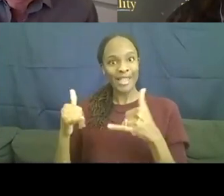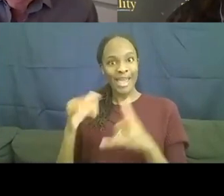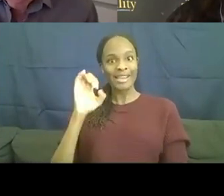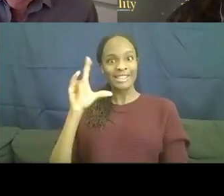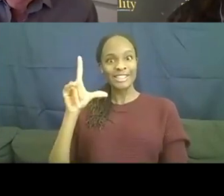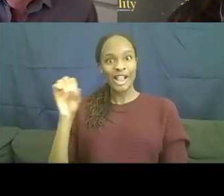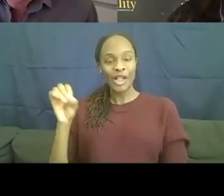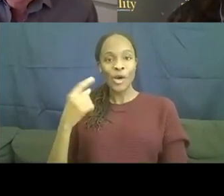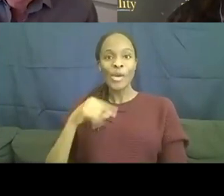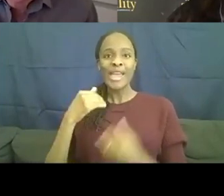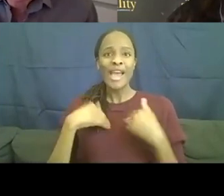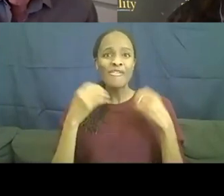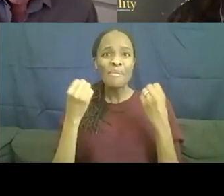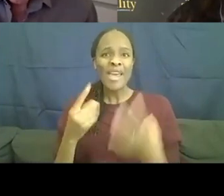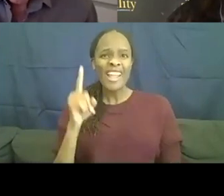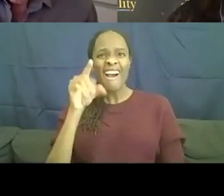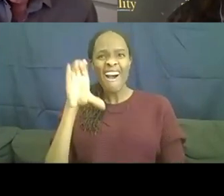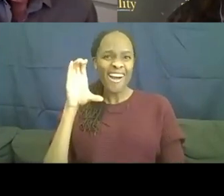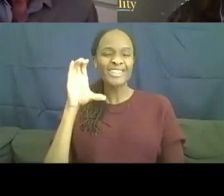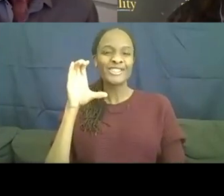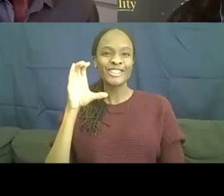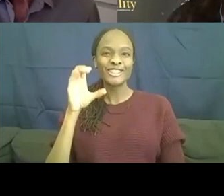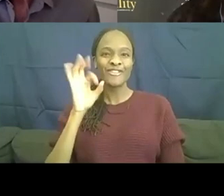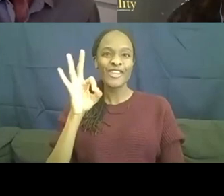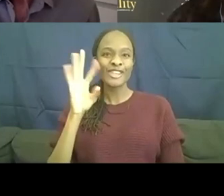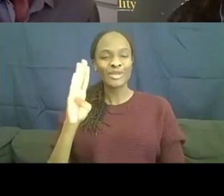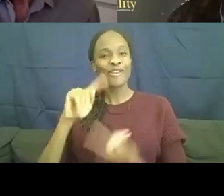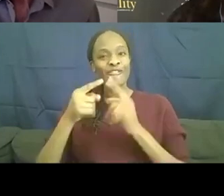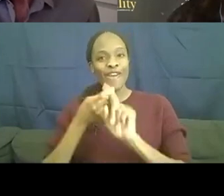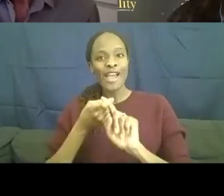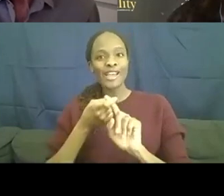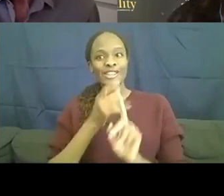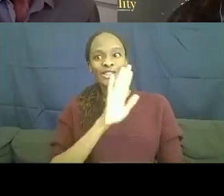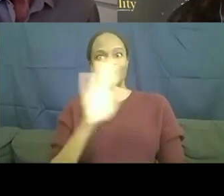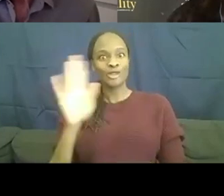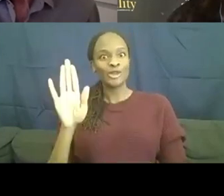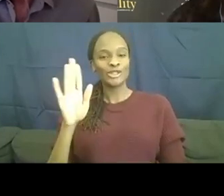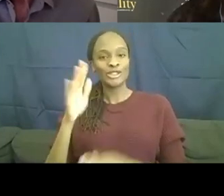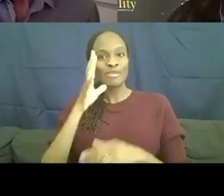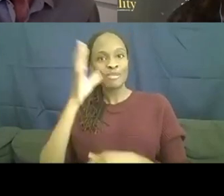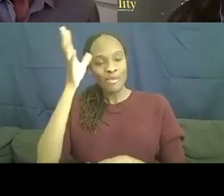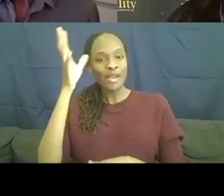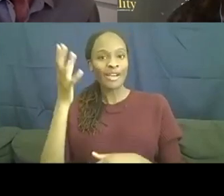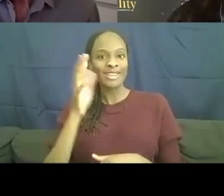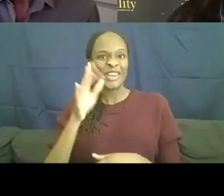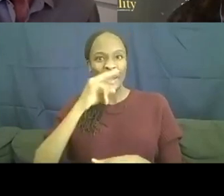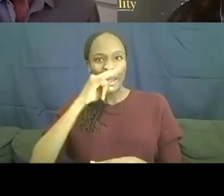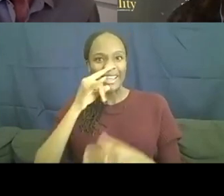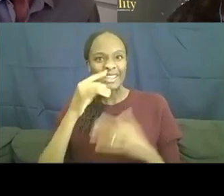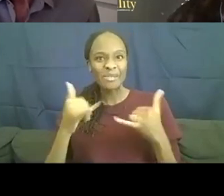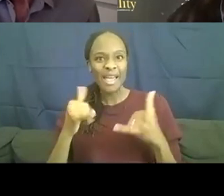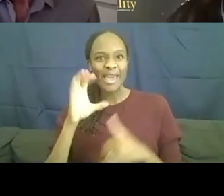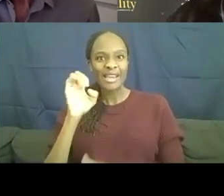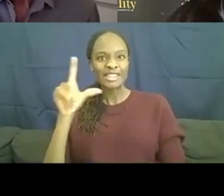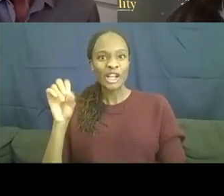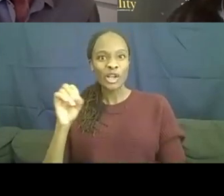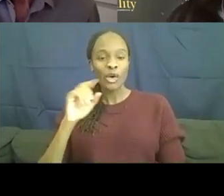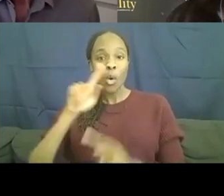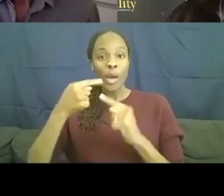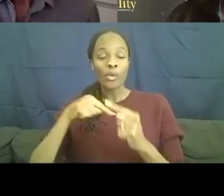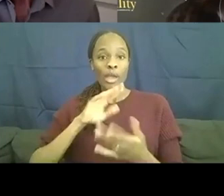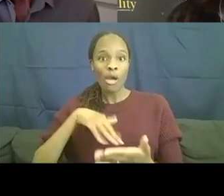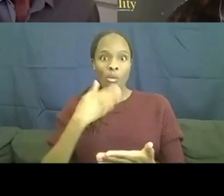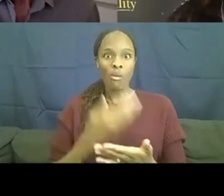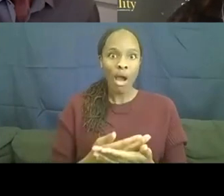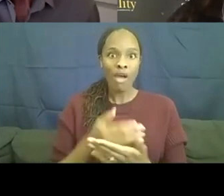friends of parents who, whose kids play the cello. And when we got to Berkeley, I was stunned at how